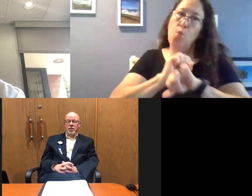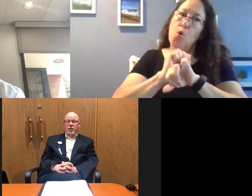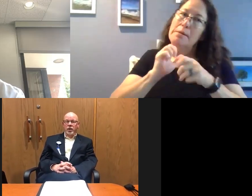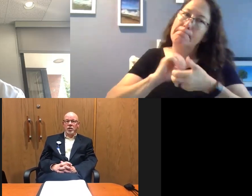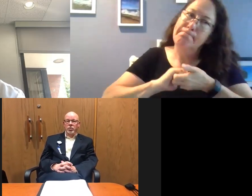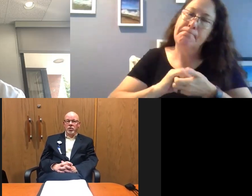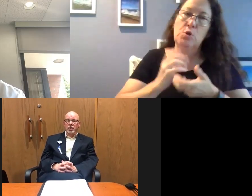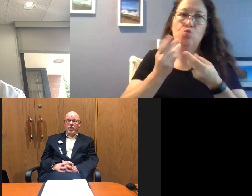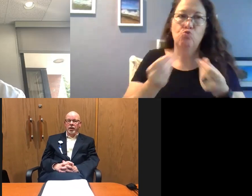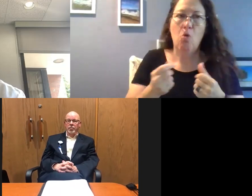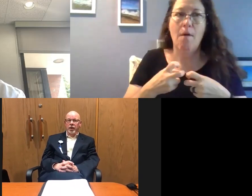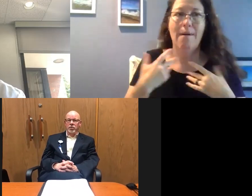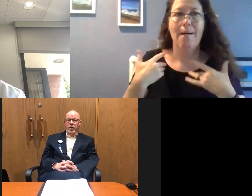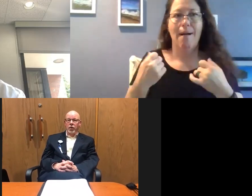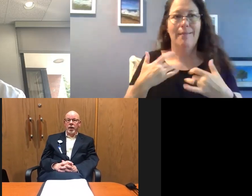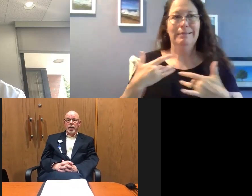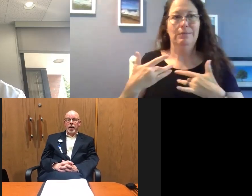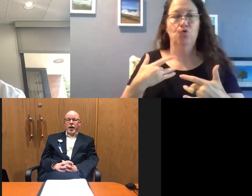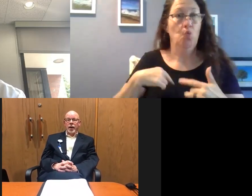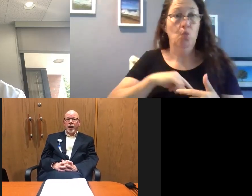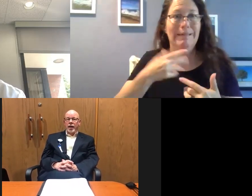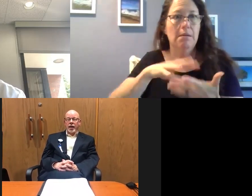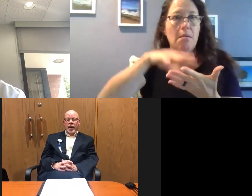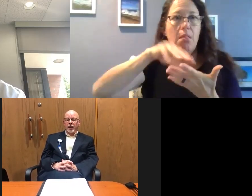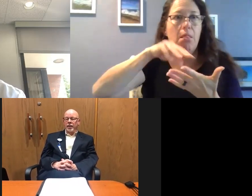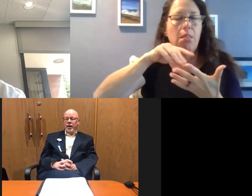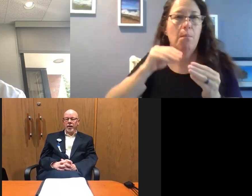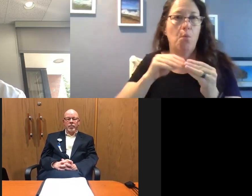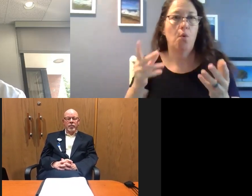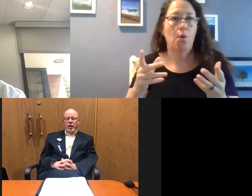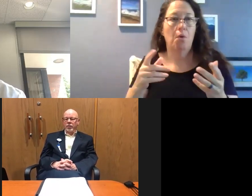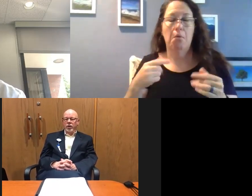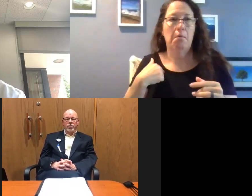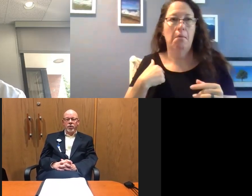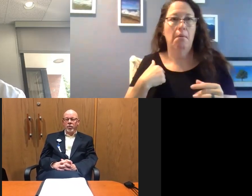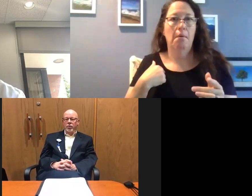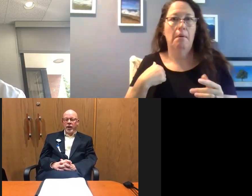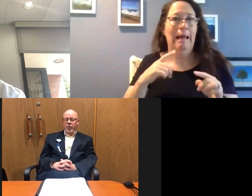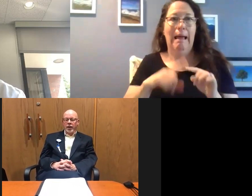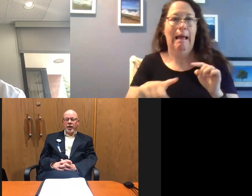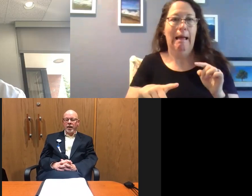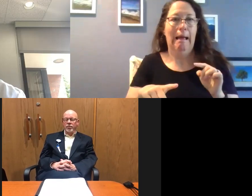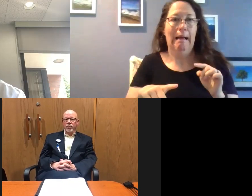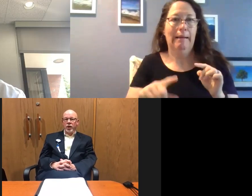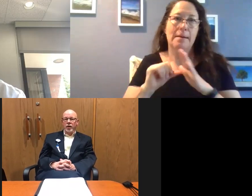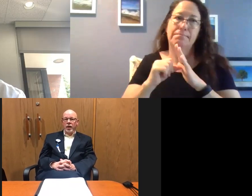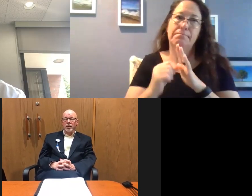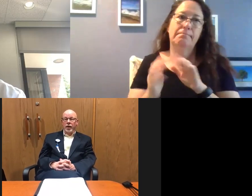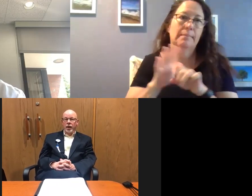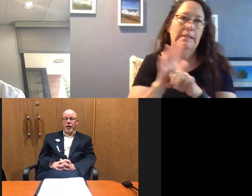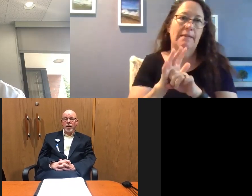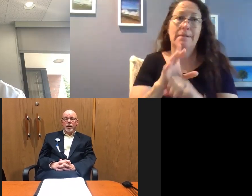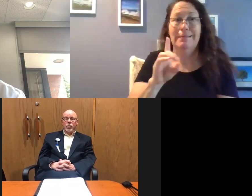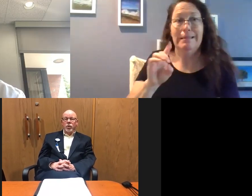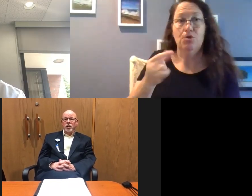solve a situation we're still learning about. So again, I, I can't, um, reaffirm and reiterate enough of what Doug